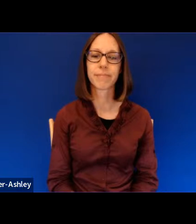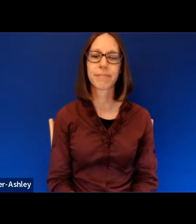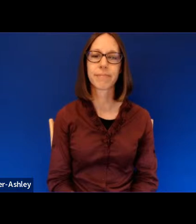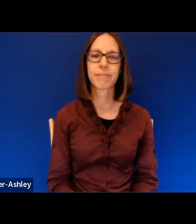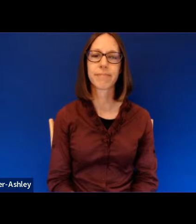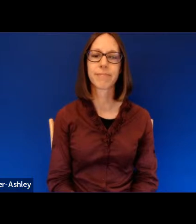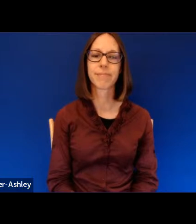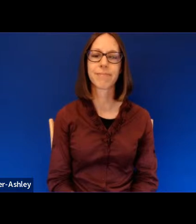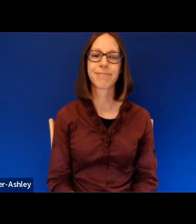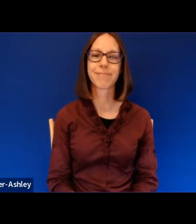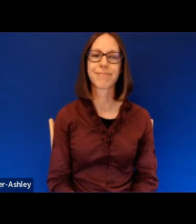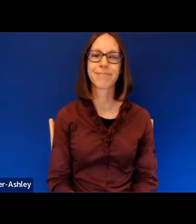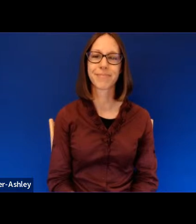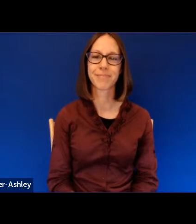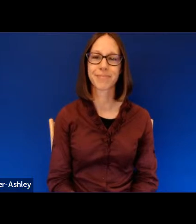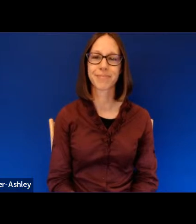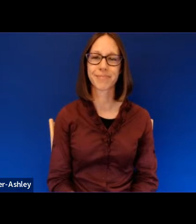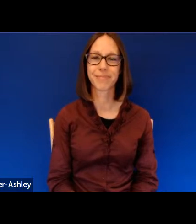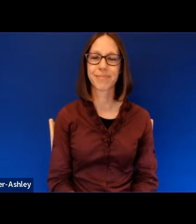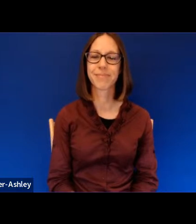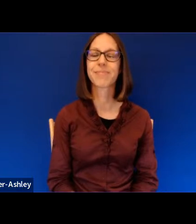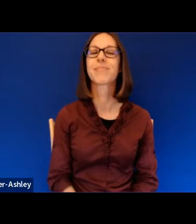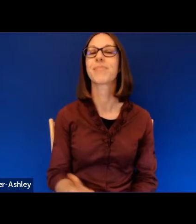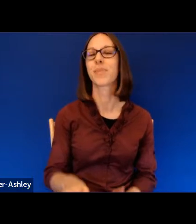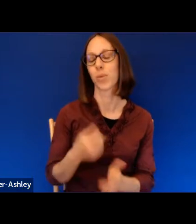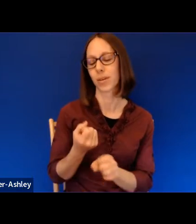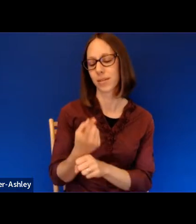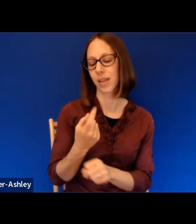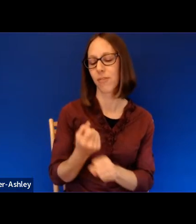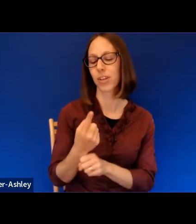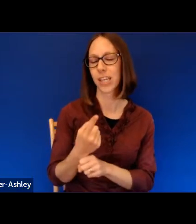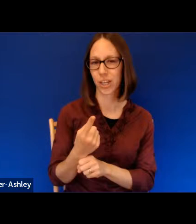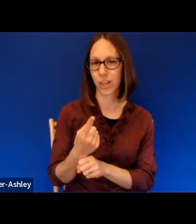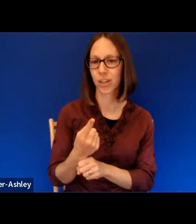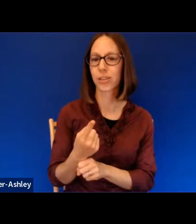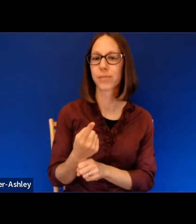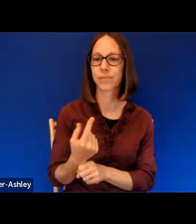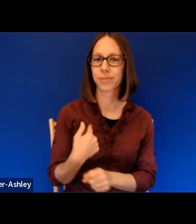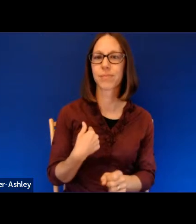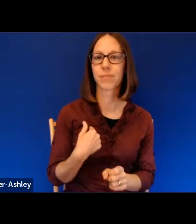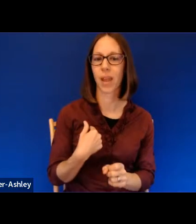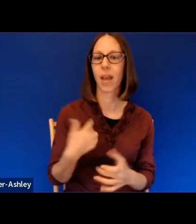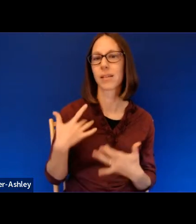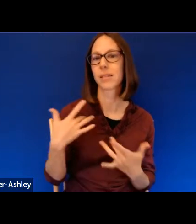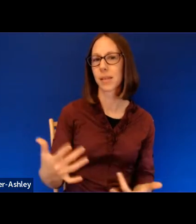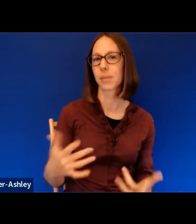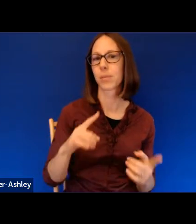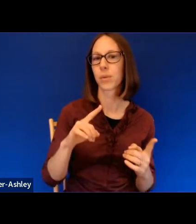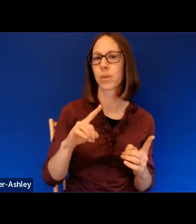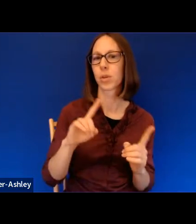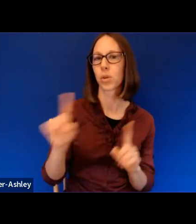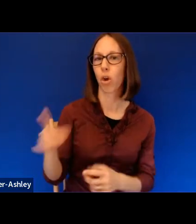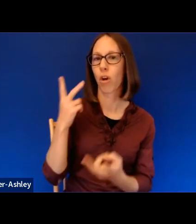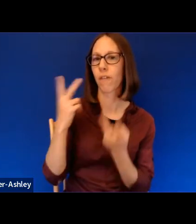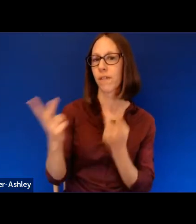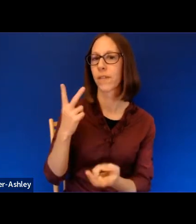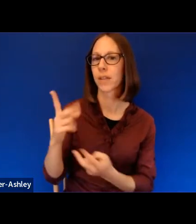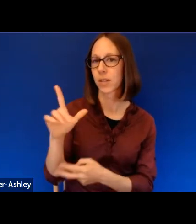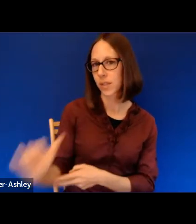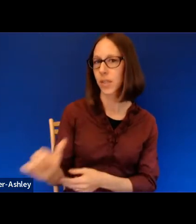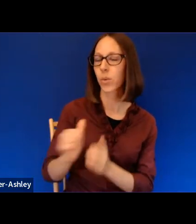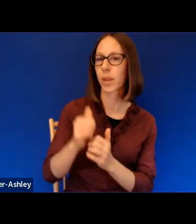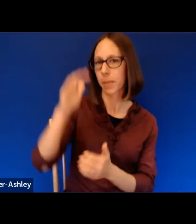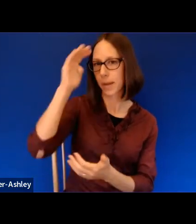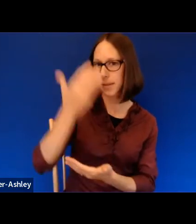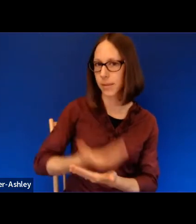Once a year or so, we go back now, and I usually go back with my son, who in this book is quite young,